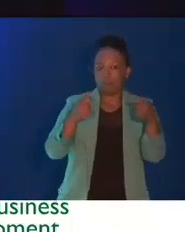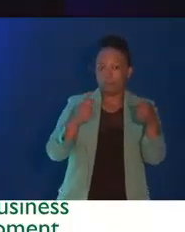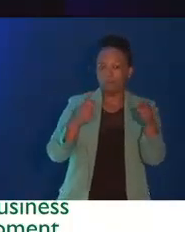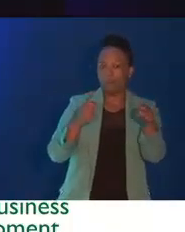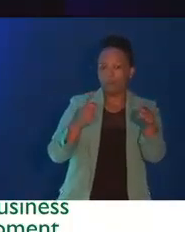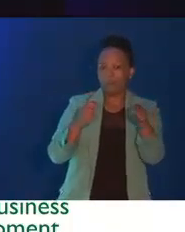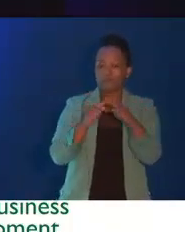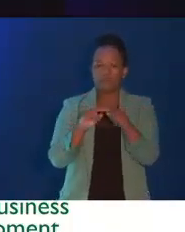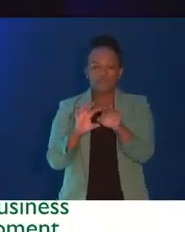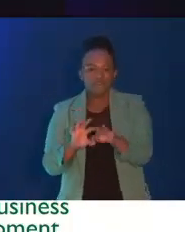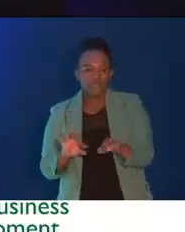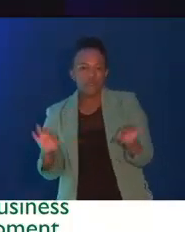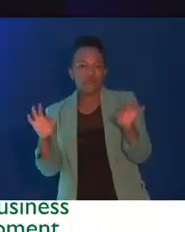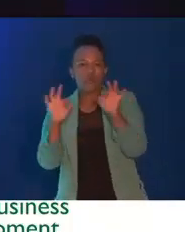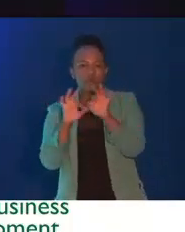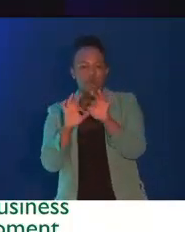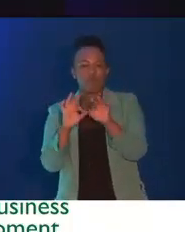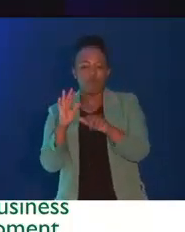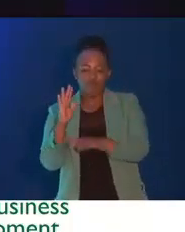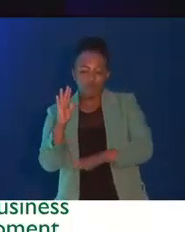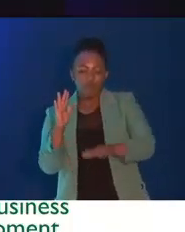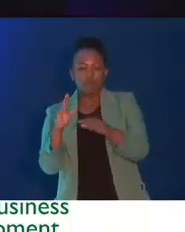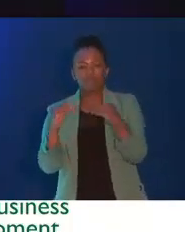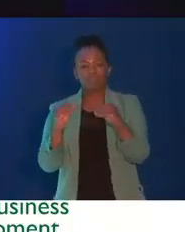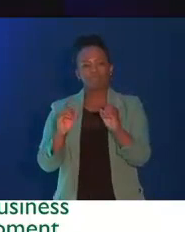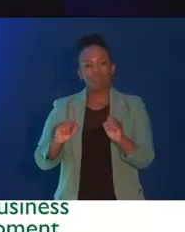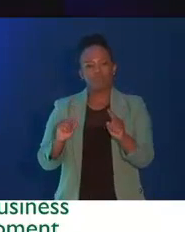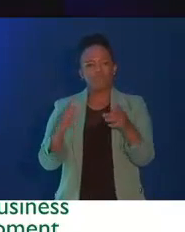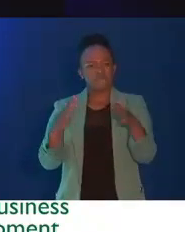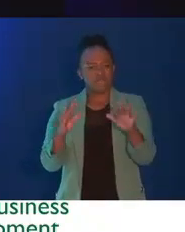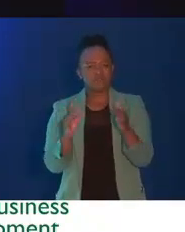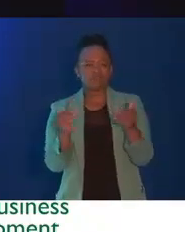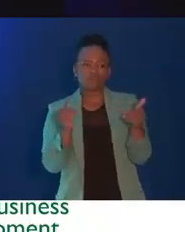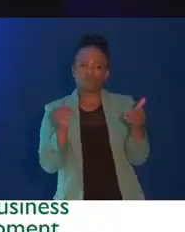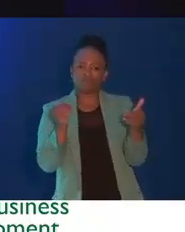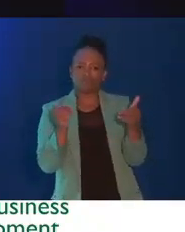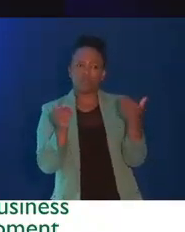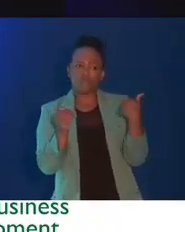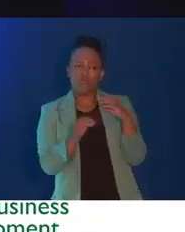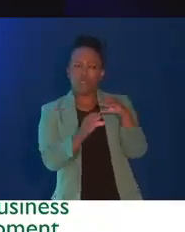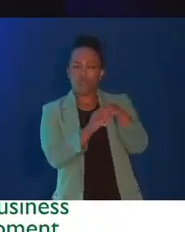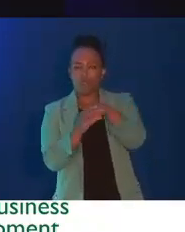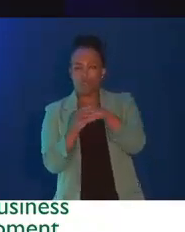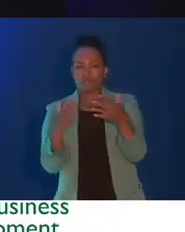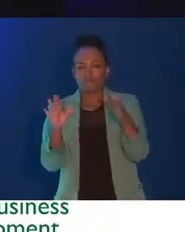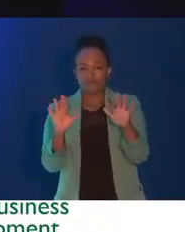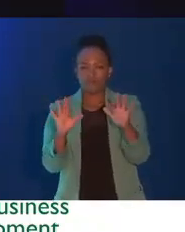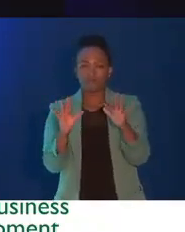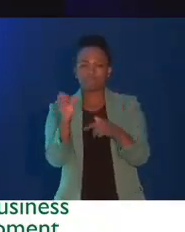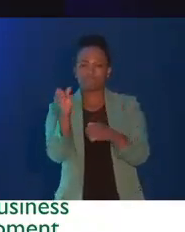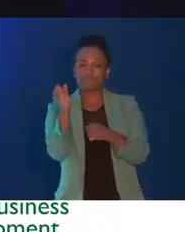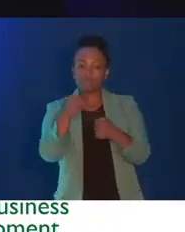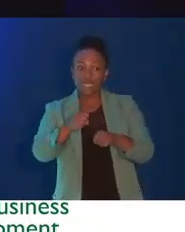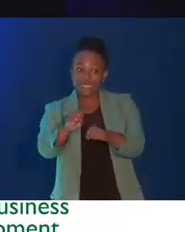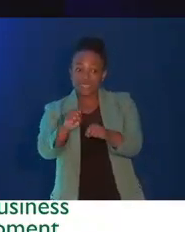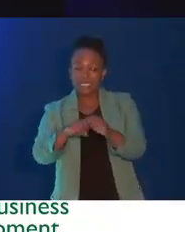well as value chain localization opportunities we have facilitated. A core part of our strategy is